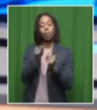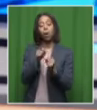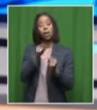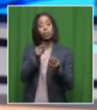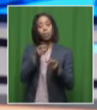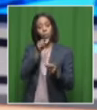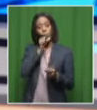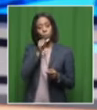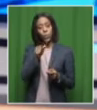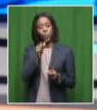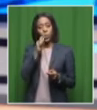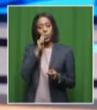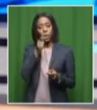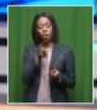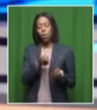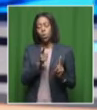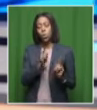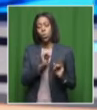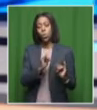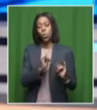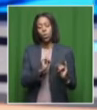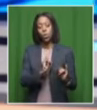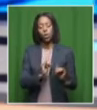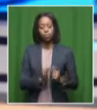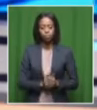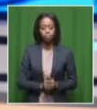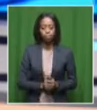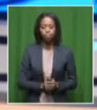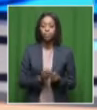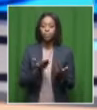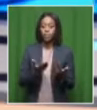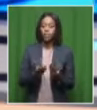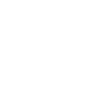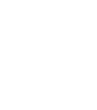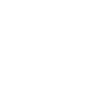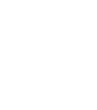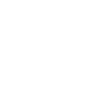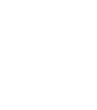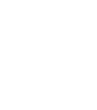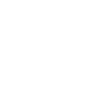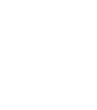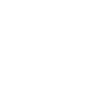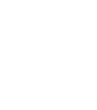dangers of Hubli Bubli or the hookup pipe. Let us know your thoughts all the same.